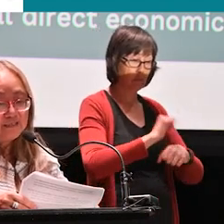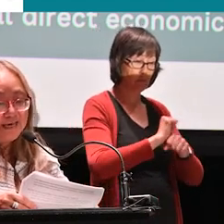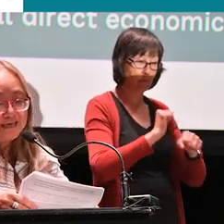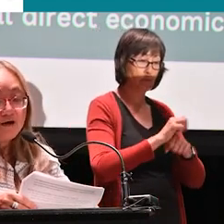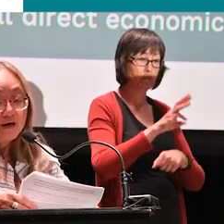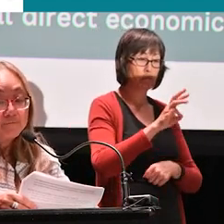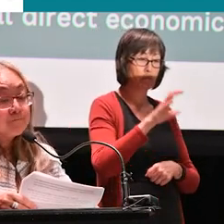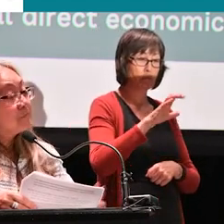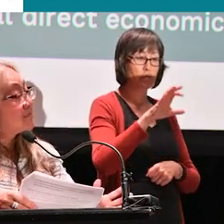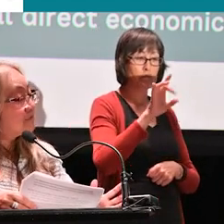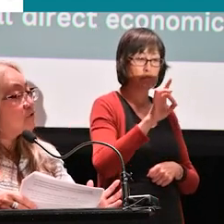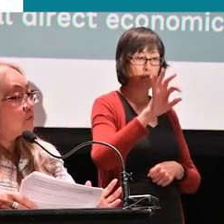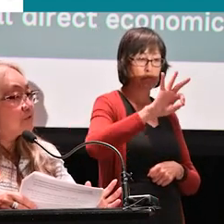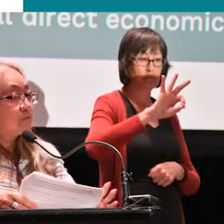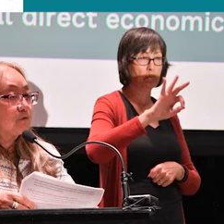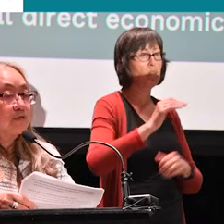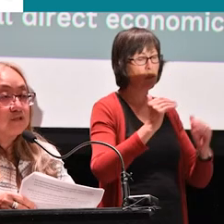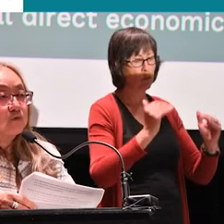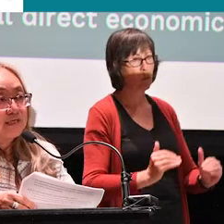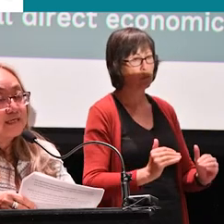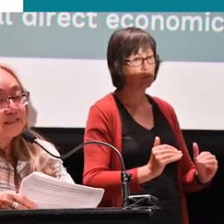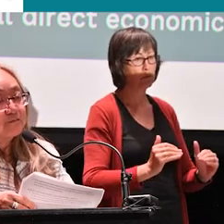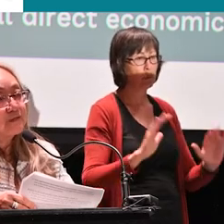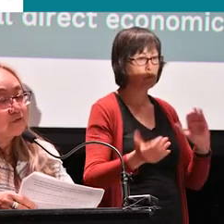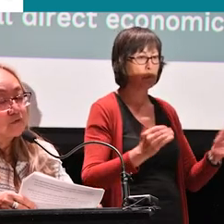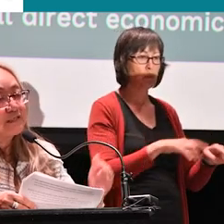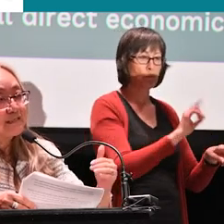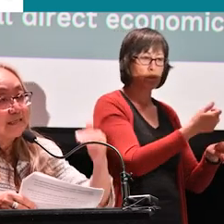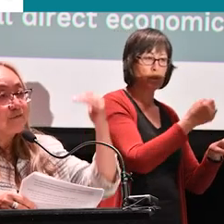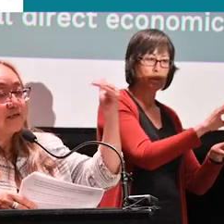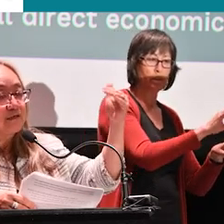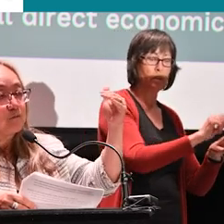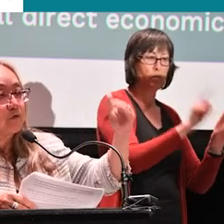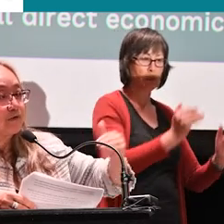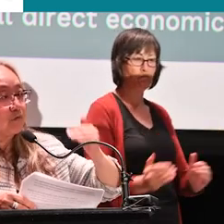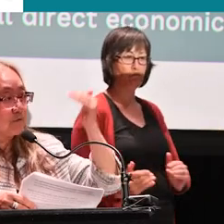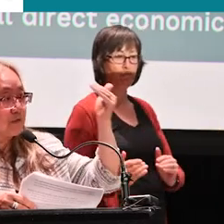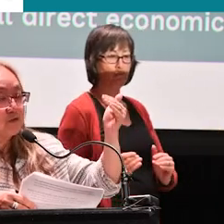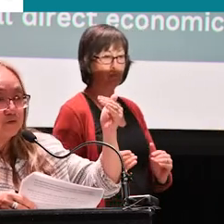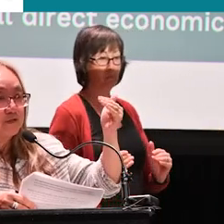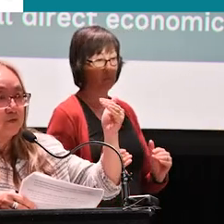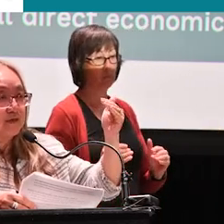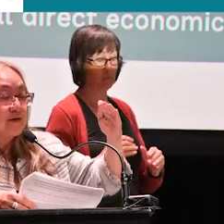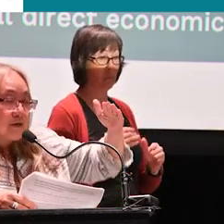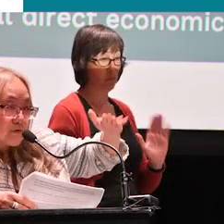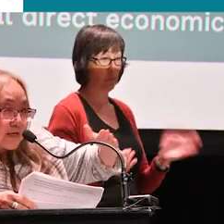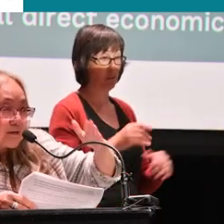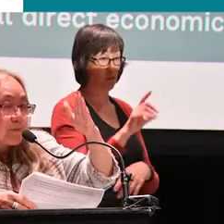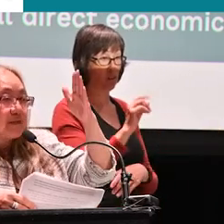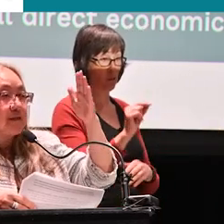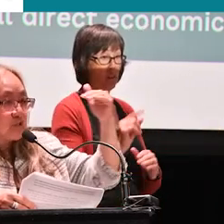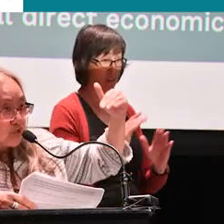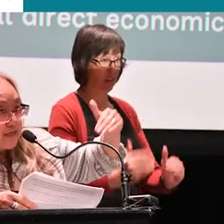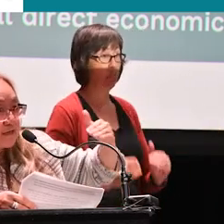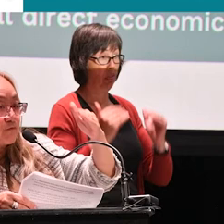689. Still lower than what it was in 2019, but certainly significantly more than what it was in 2020. So that